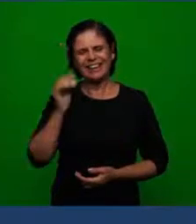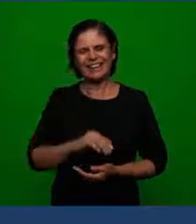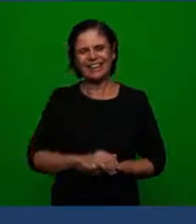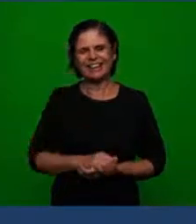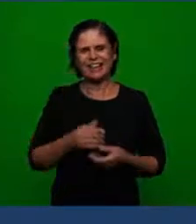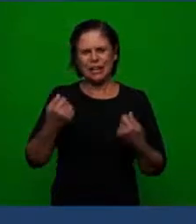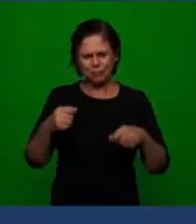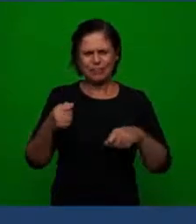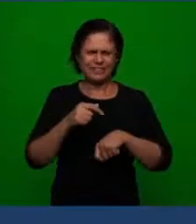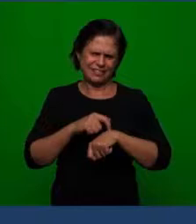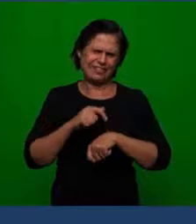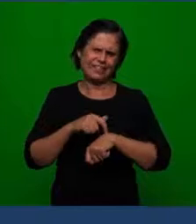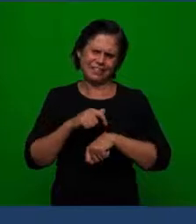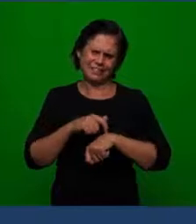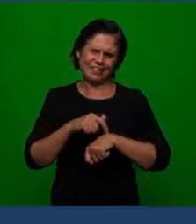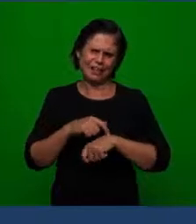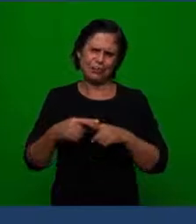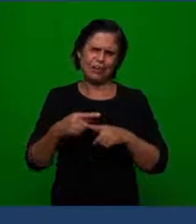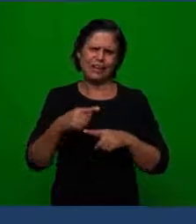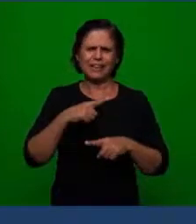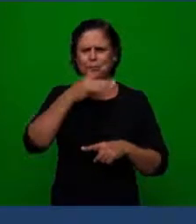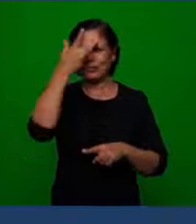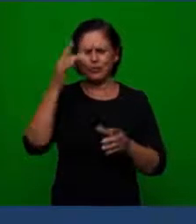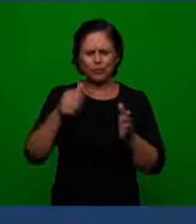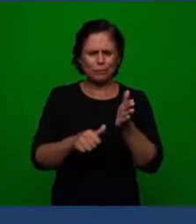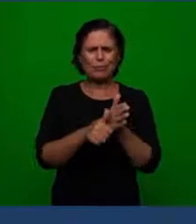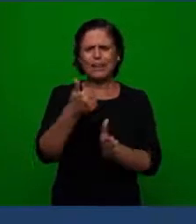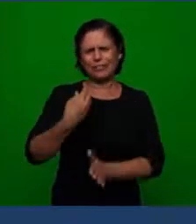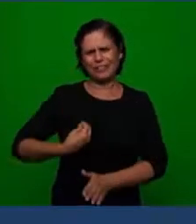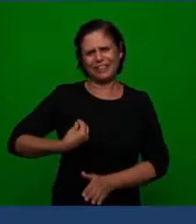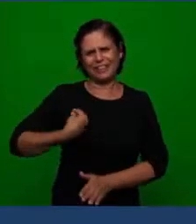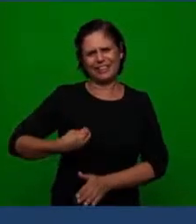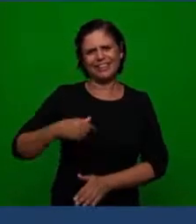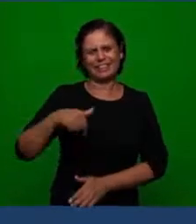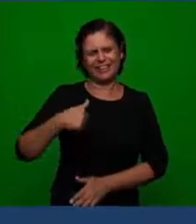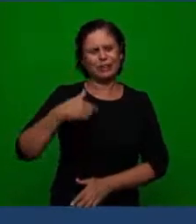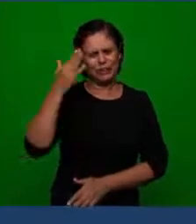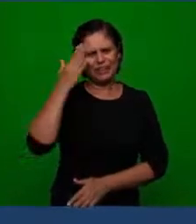even that we need a little time for those that are here for the first time